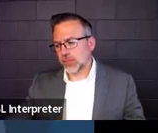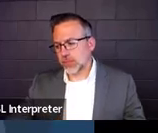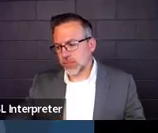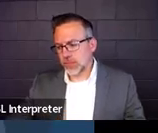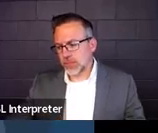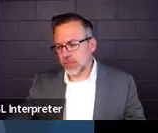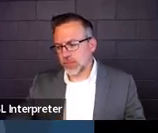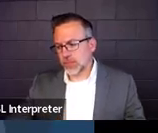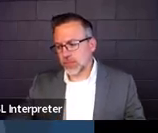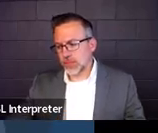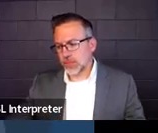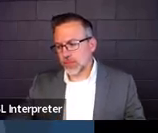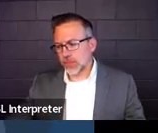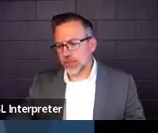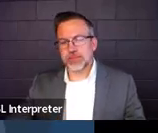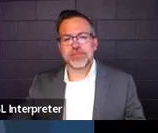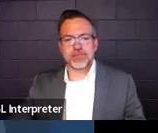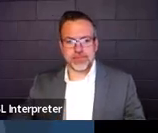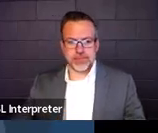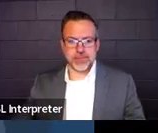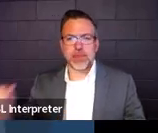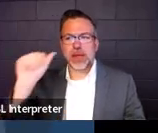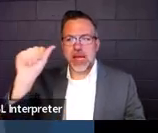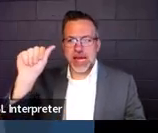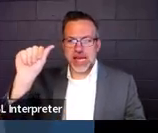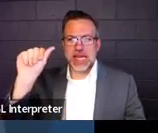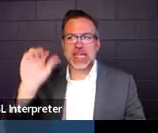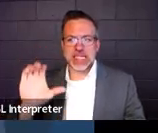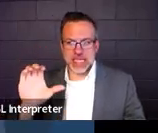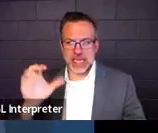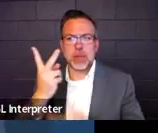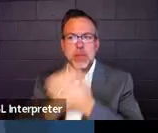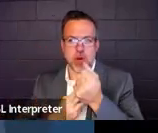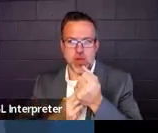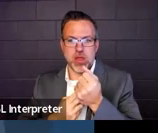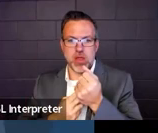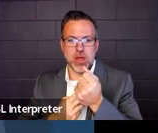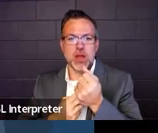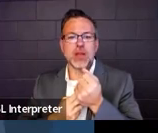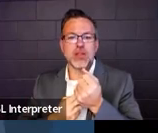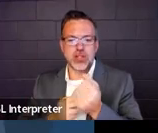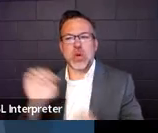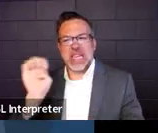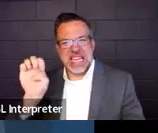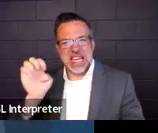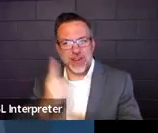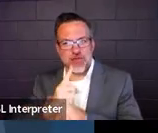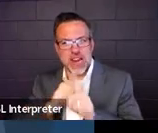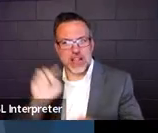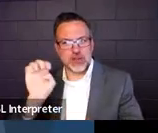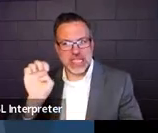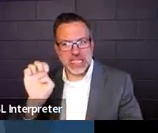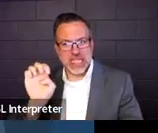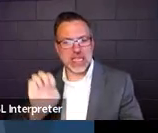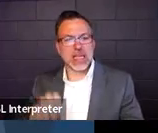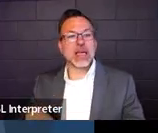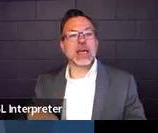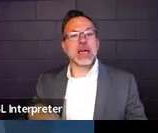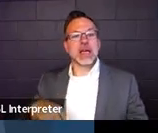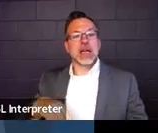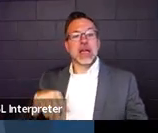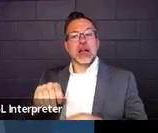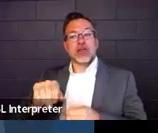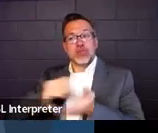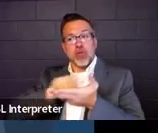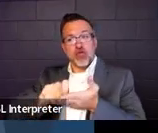Yep. It's A and C. So E. Notice and IEP amendments. want to make sure both of